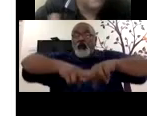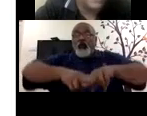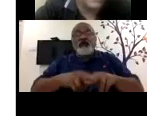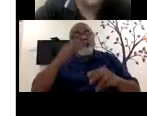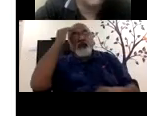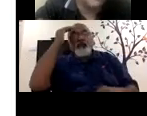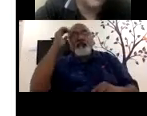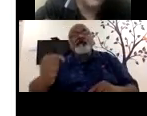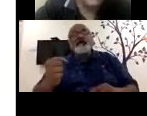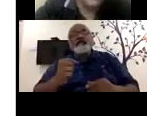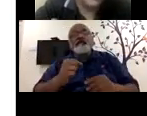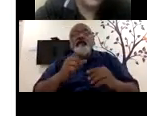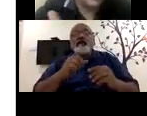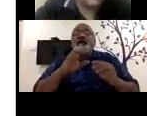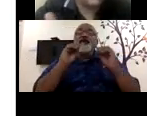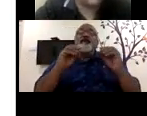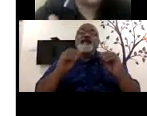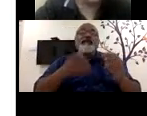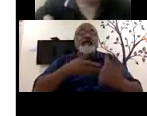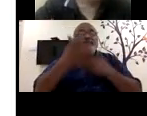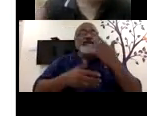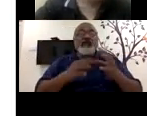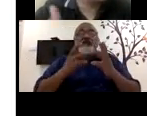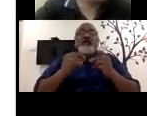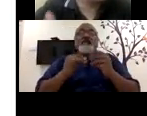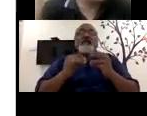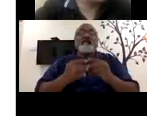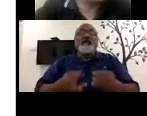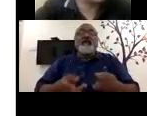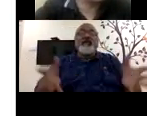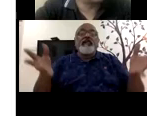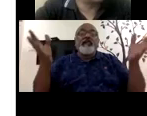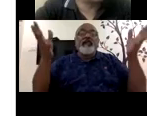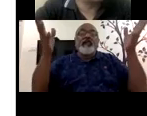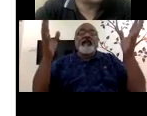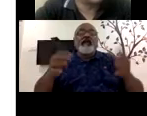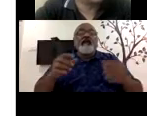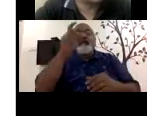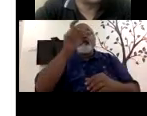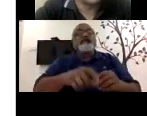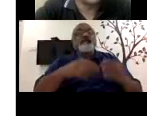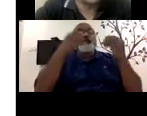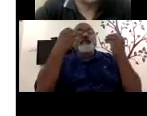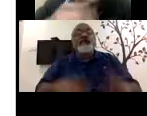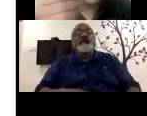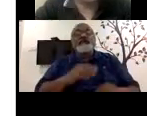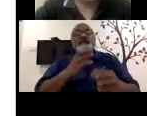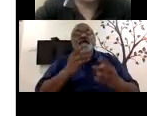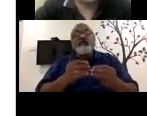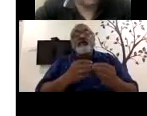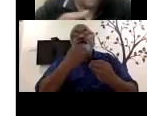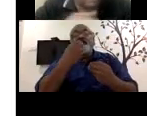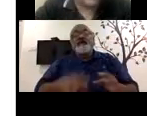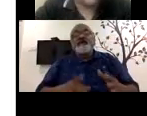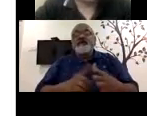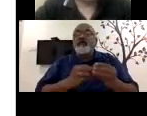training to meet the numbers, but it's not fair. You know, we are just wasting the person's time. We know that the person will get the certificate, but we'll never